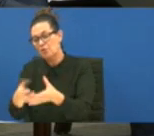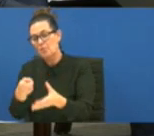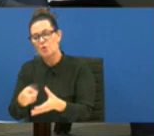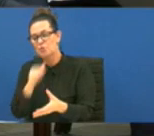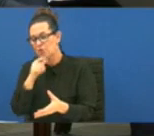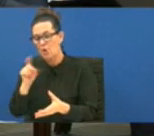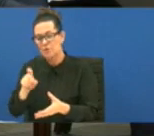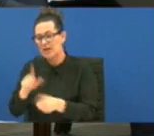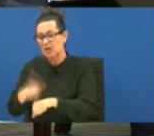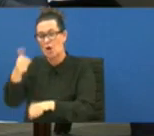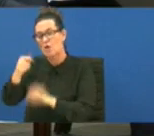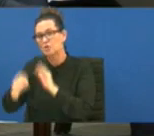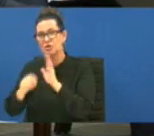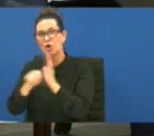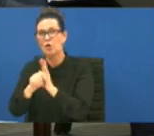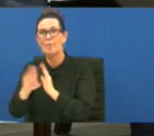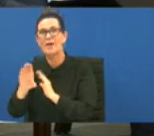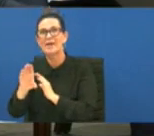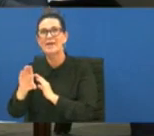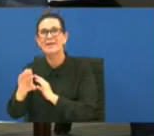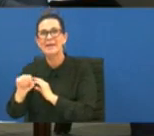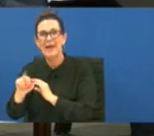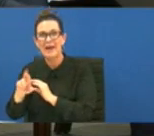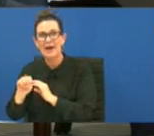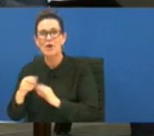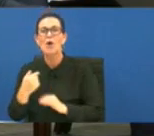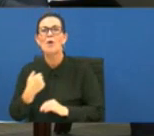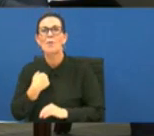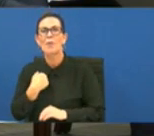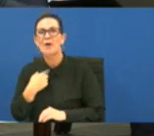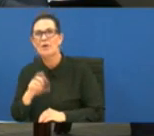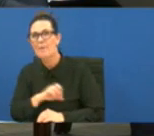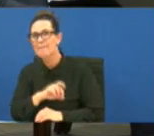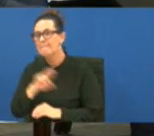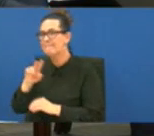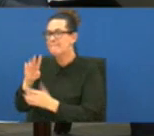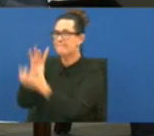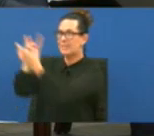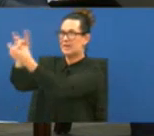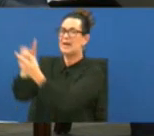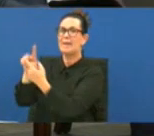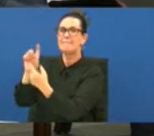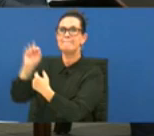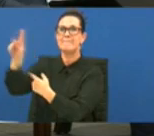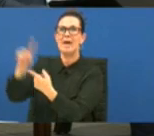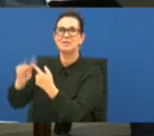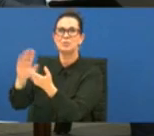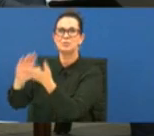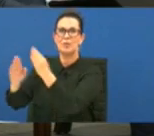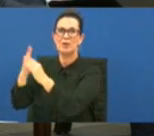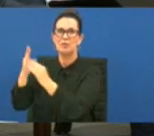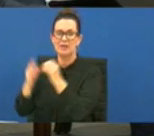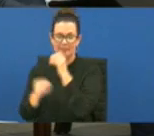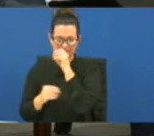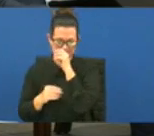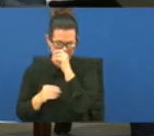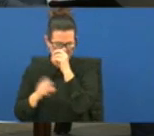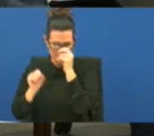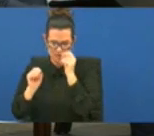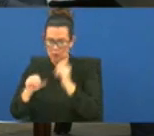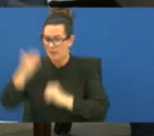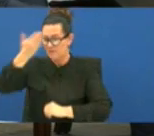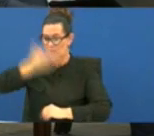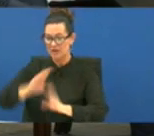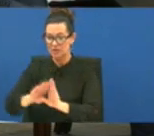longer term um care that we will then connect back to the community so the answer is that that front door